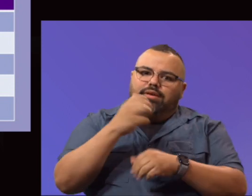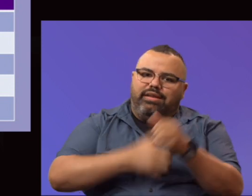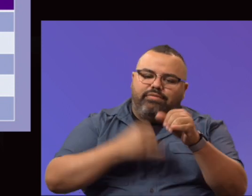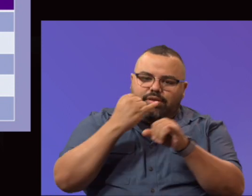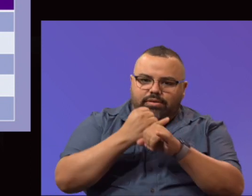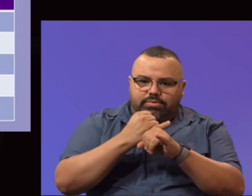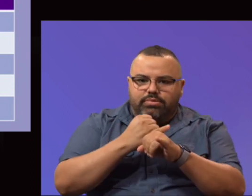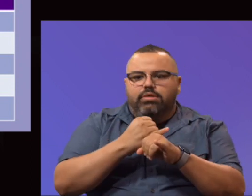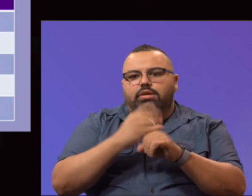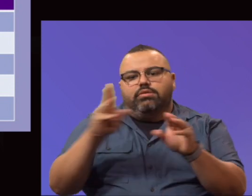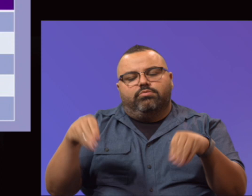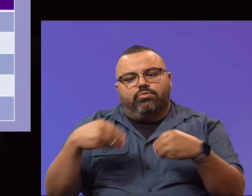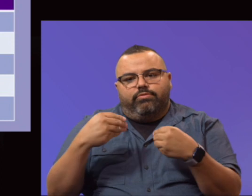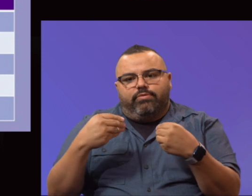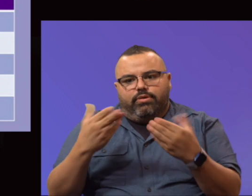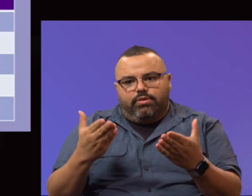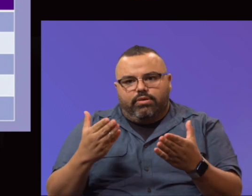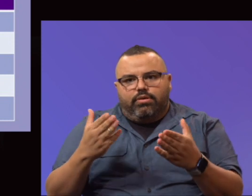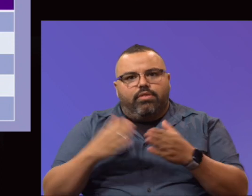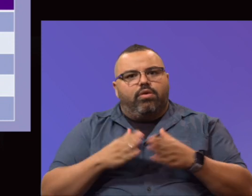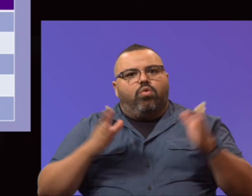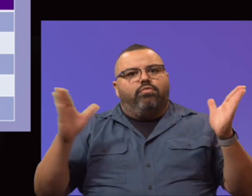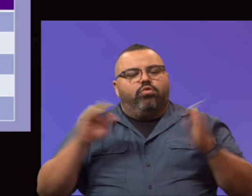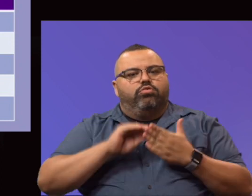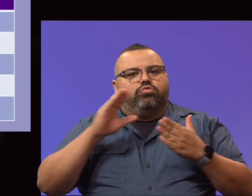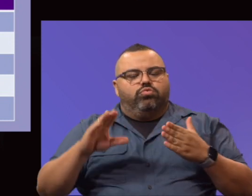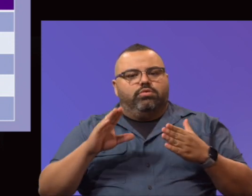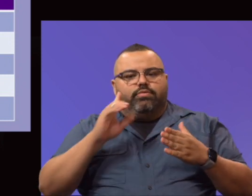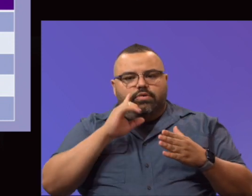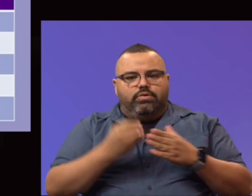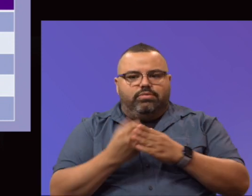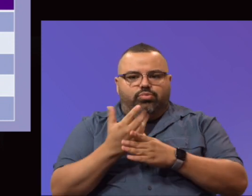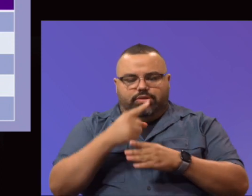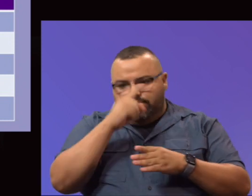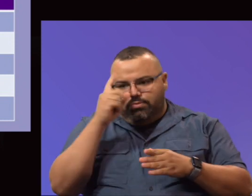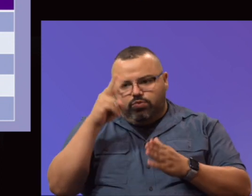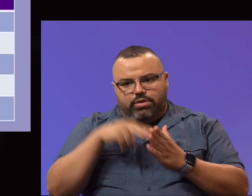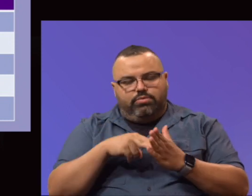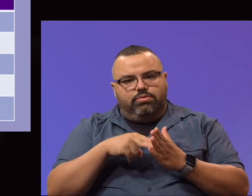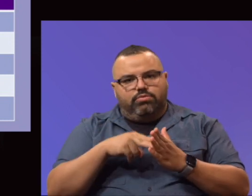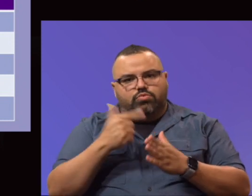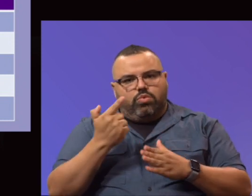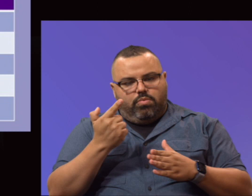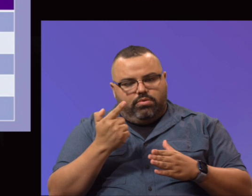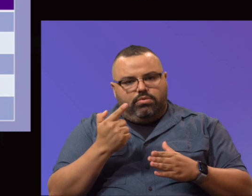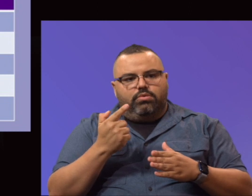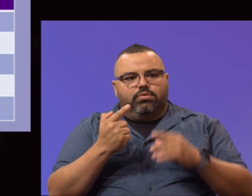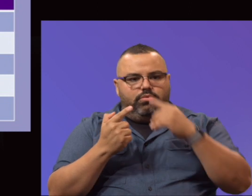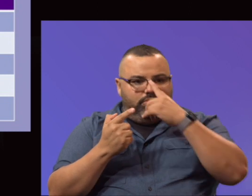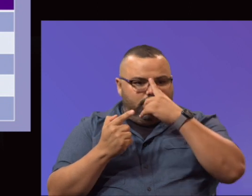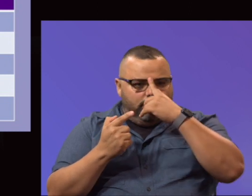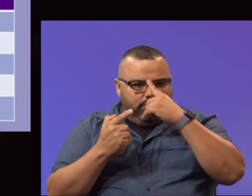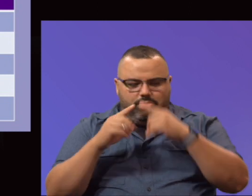campus is been provided. The overall student contacts for the spring and summer of 2021 has been just